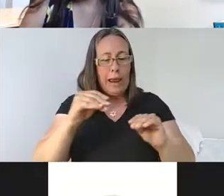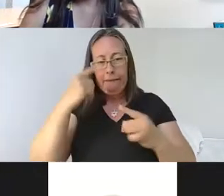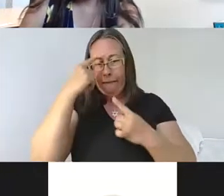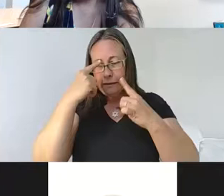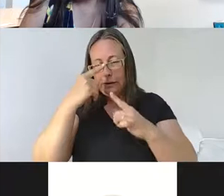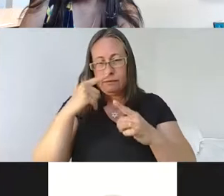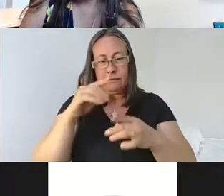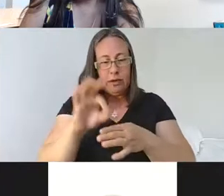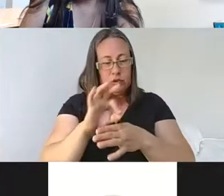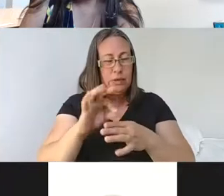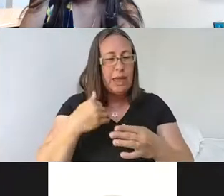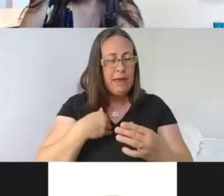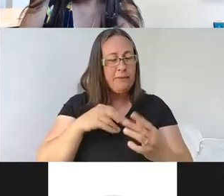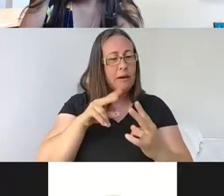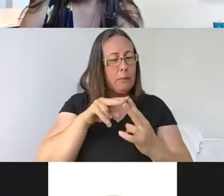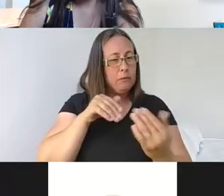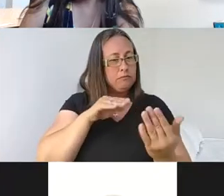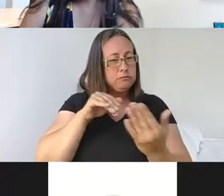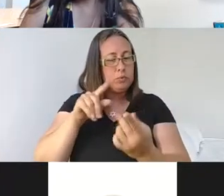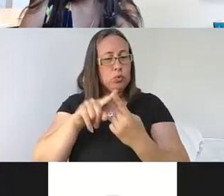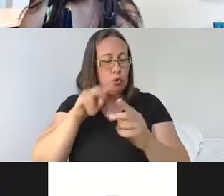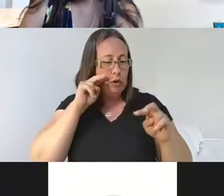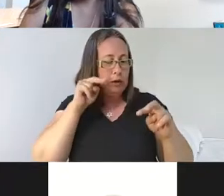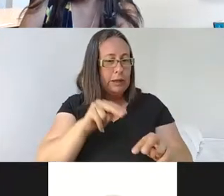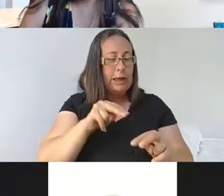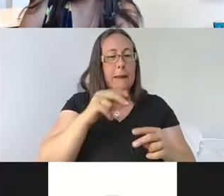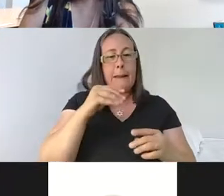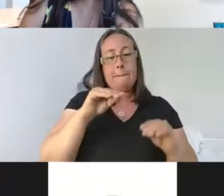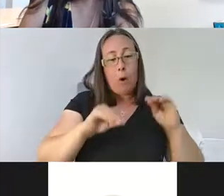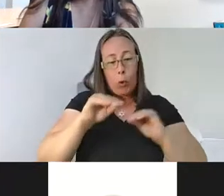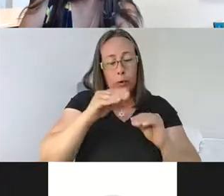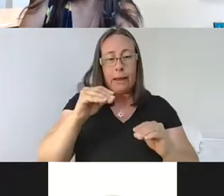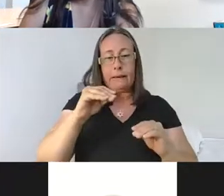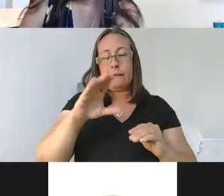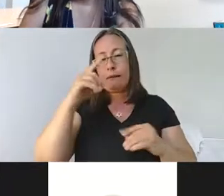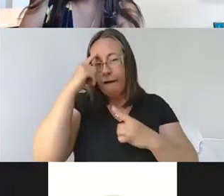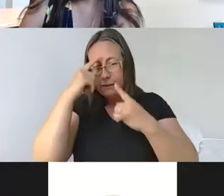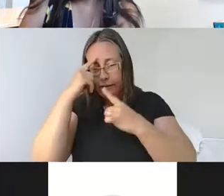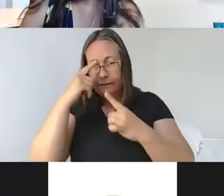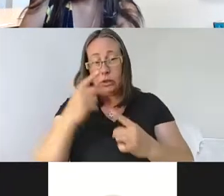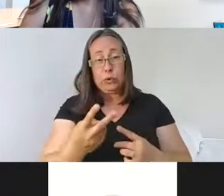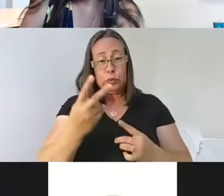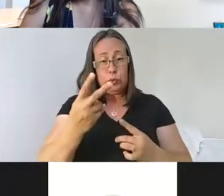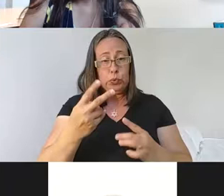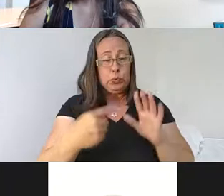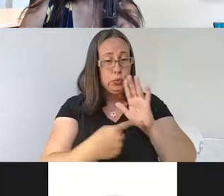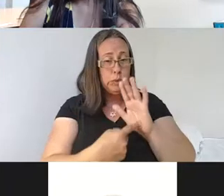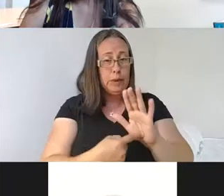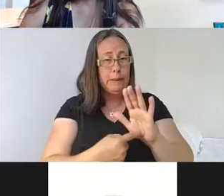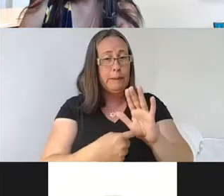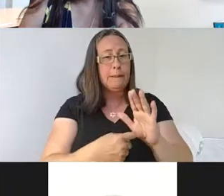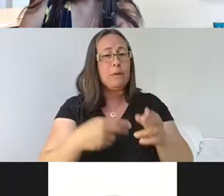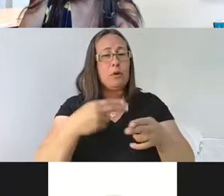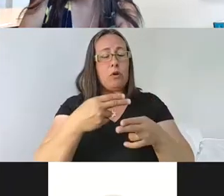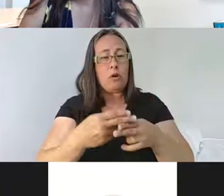of ways of looking at, at motor function and cognitive function. Um, and the two that I'm showing here are balance beam and what's known as